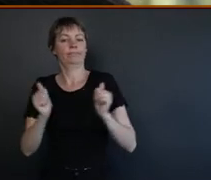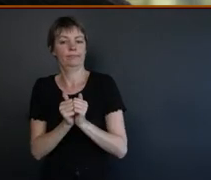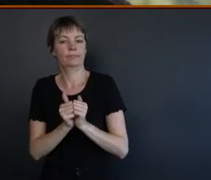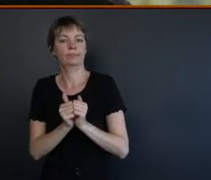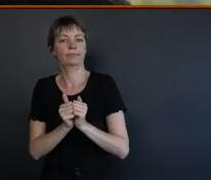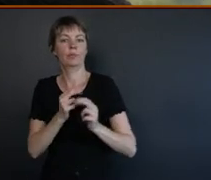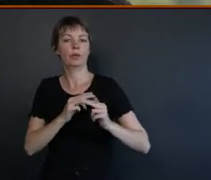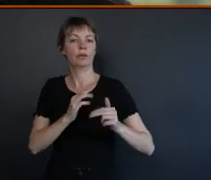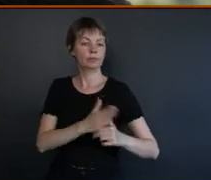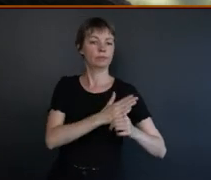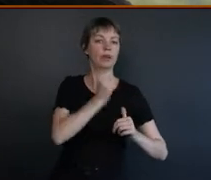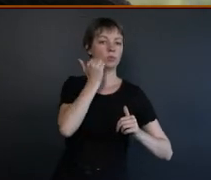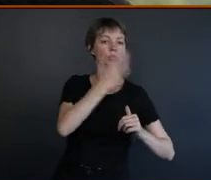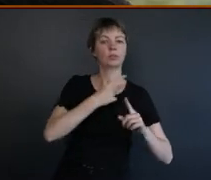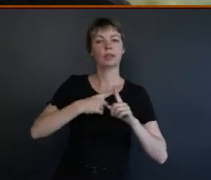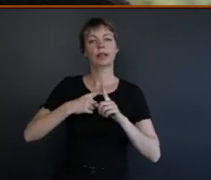settler state.